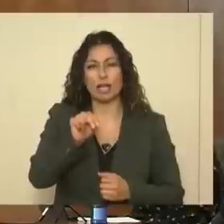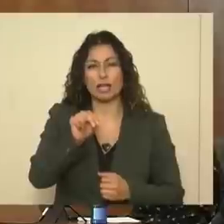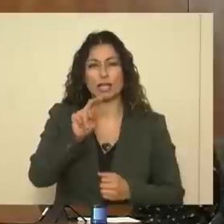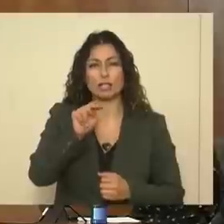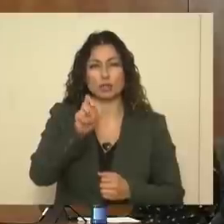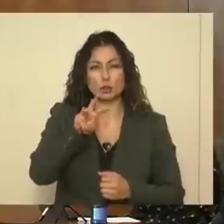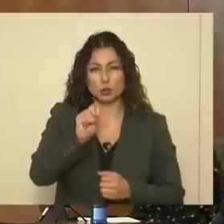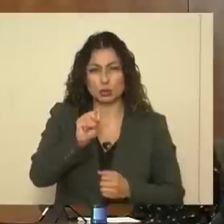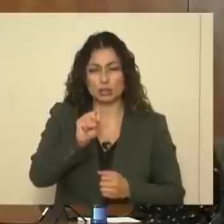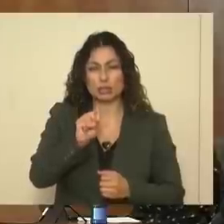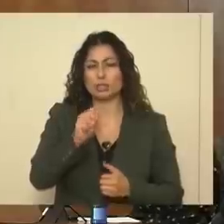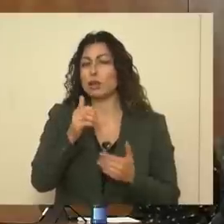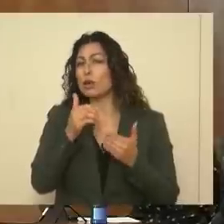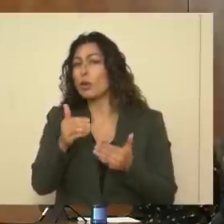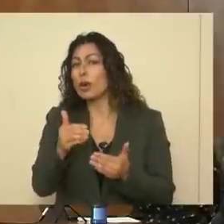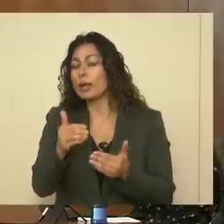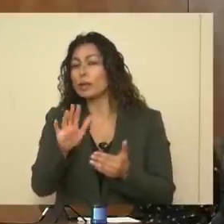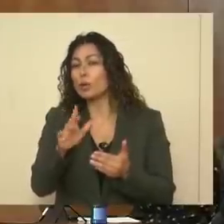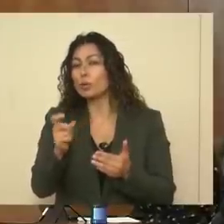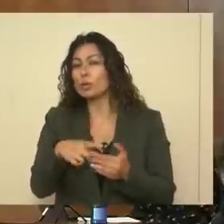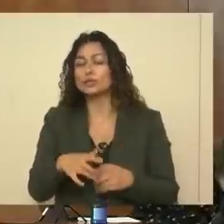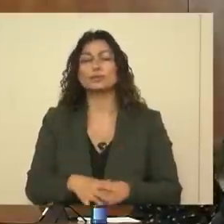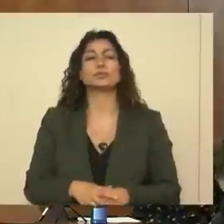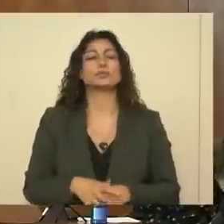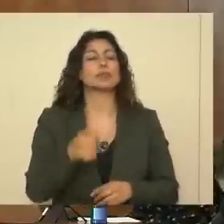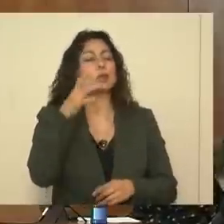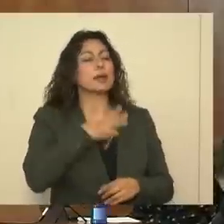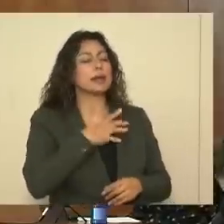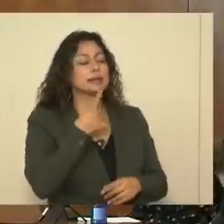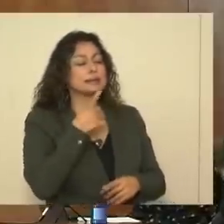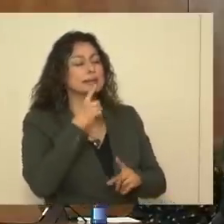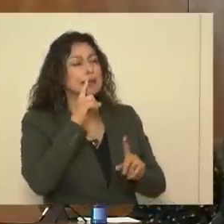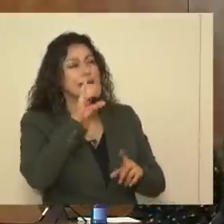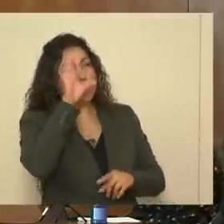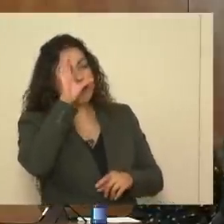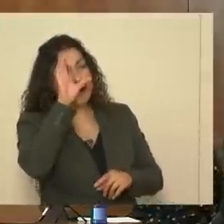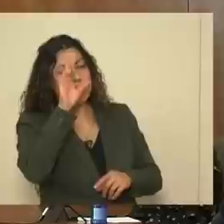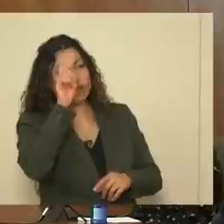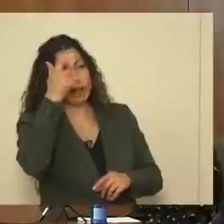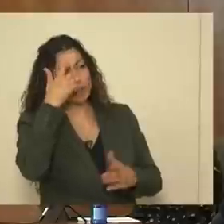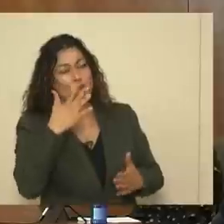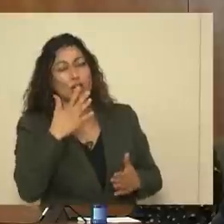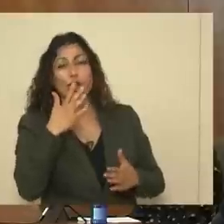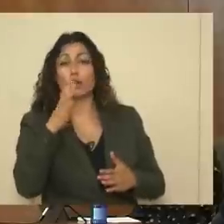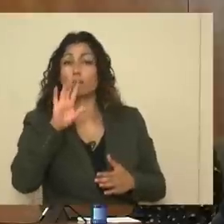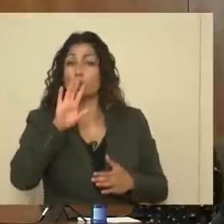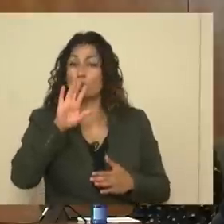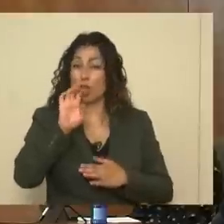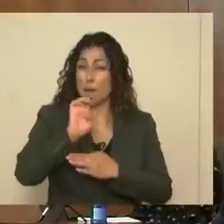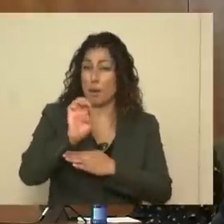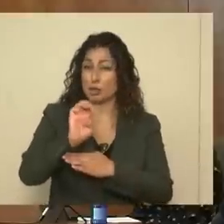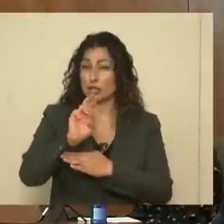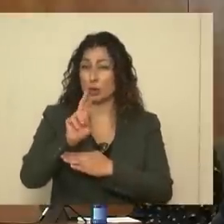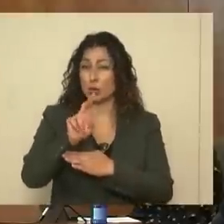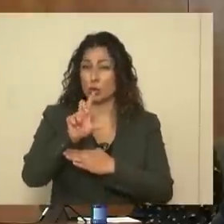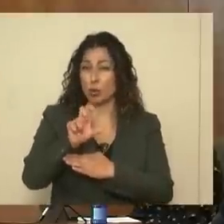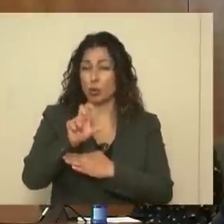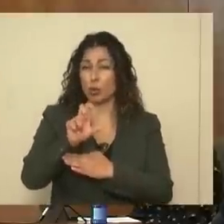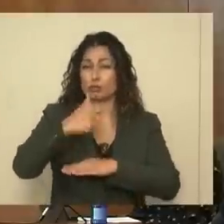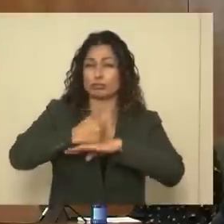unmuted. Go right ahead. Thank you. Governor, the emergency rule enacted by the